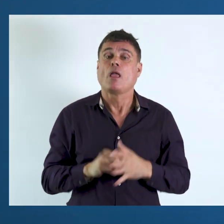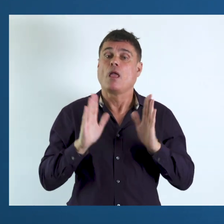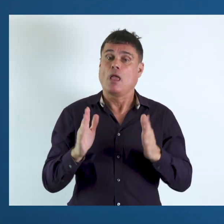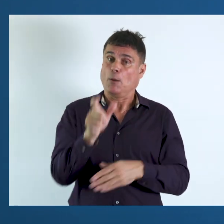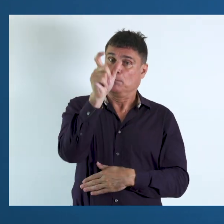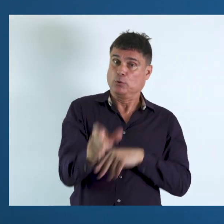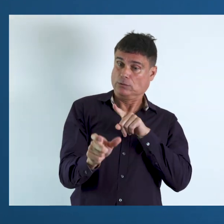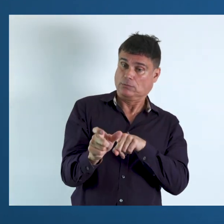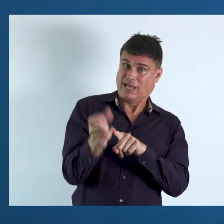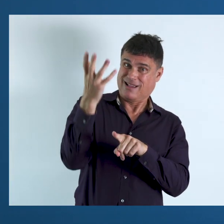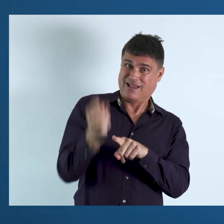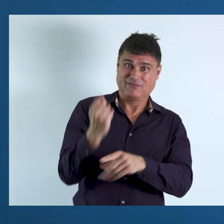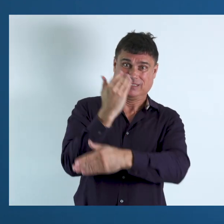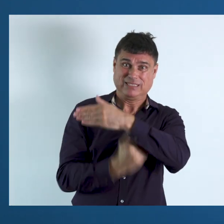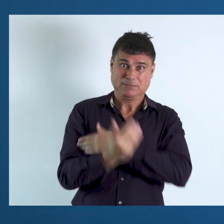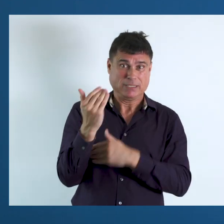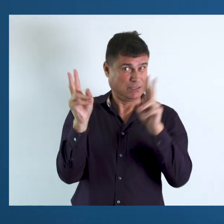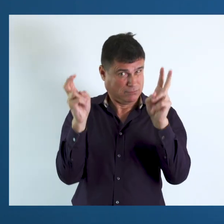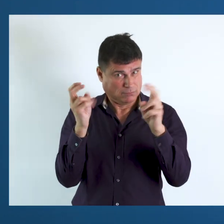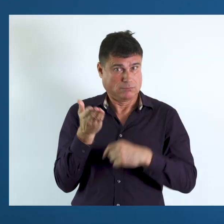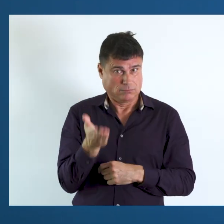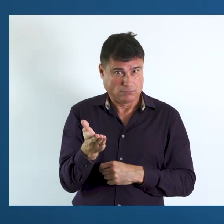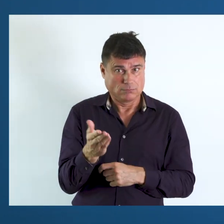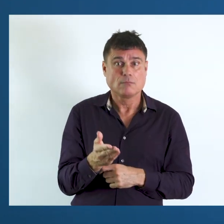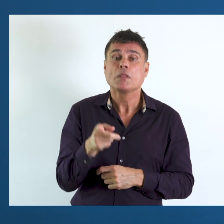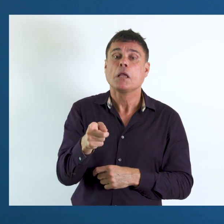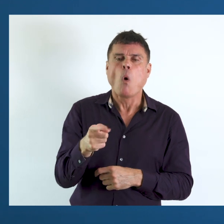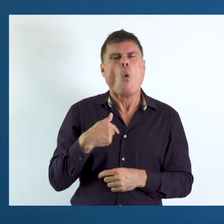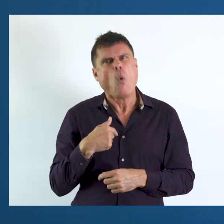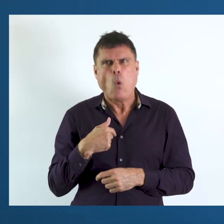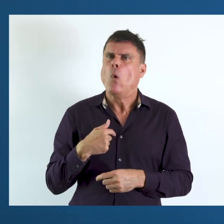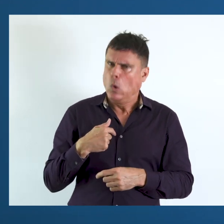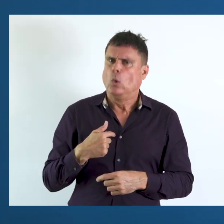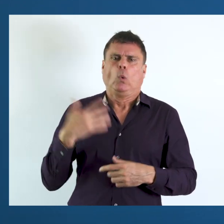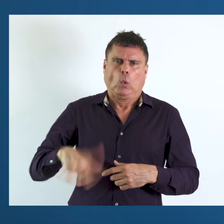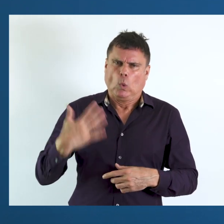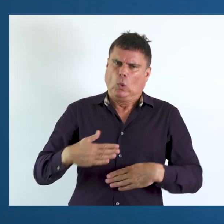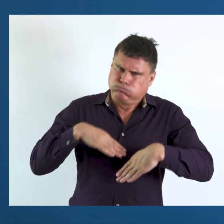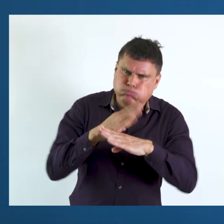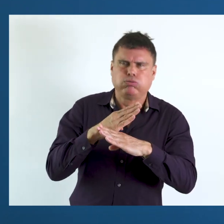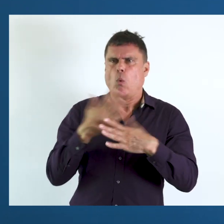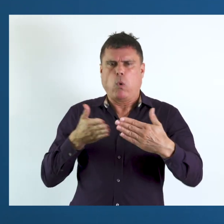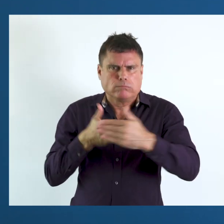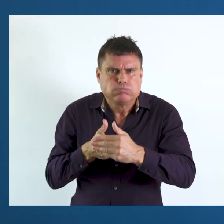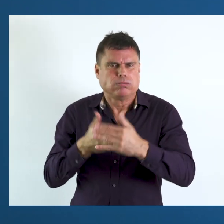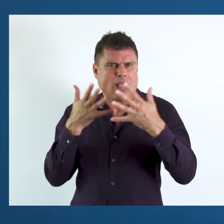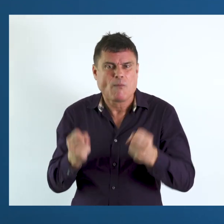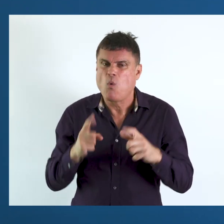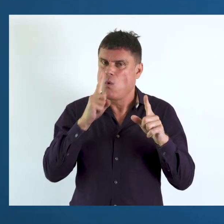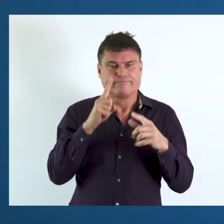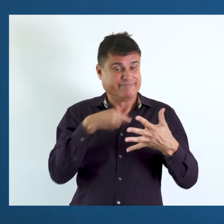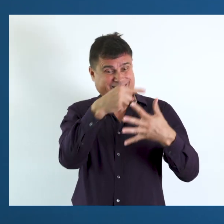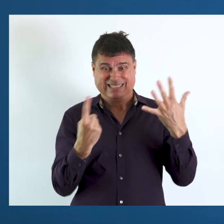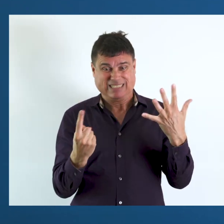red, where somebody is determined to have a disability if they say they have a lot of